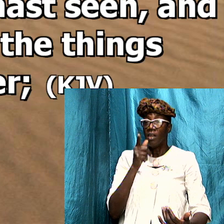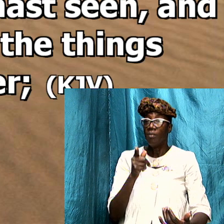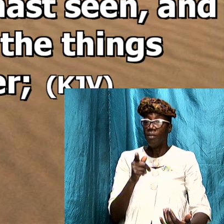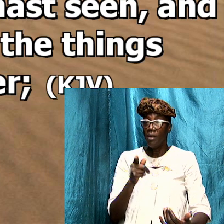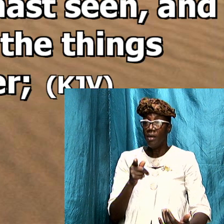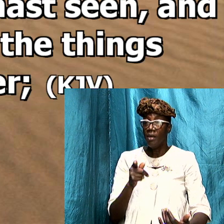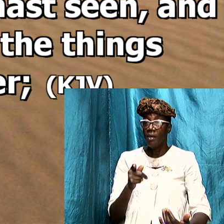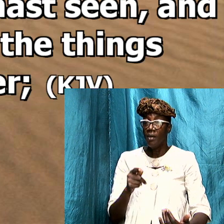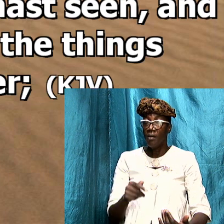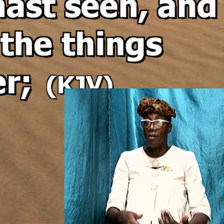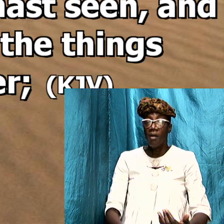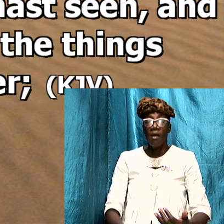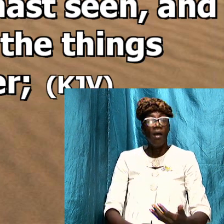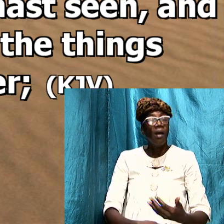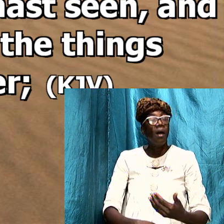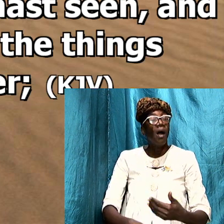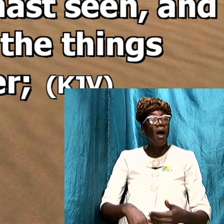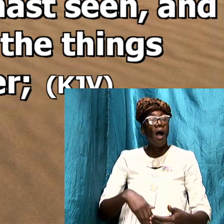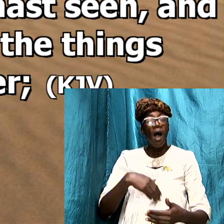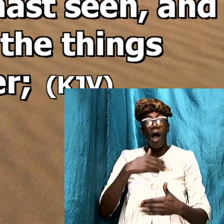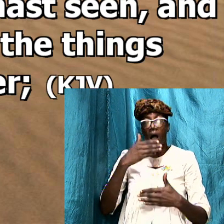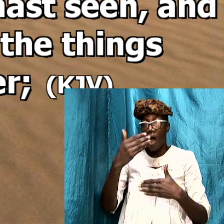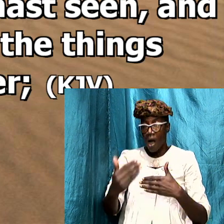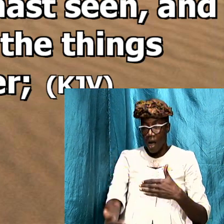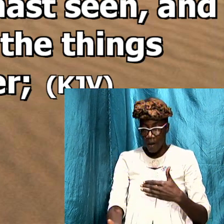be here after